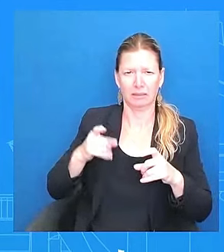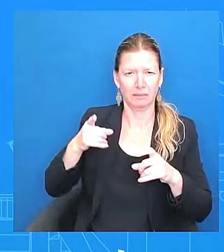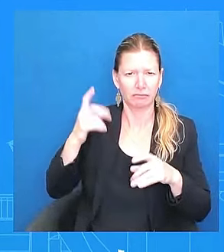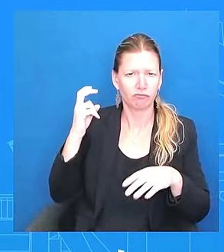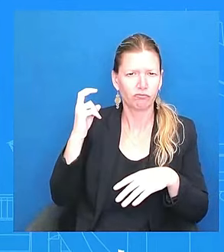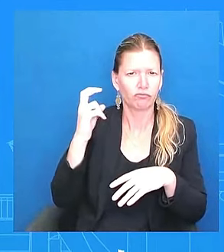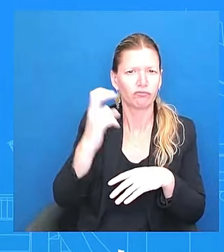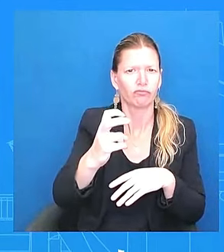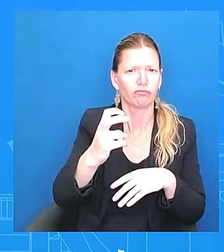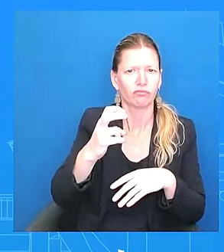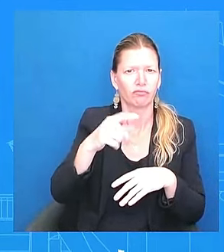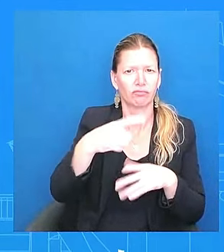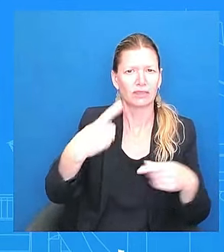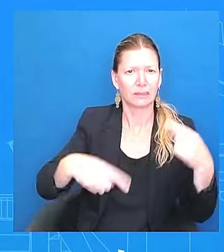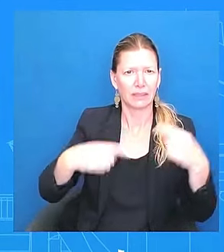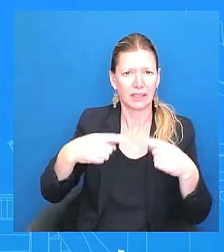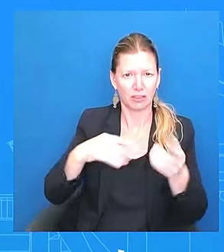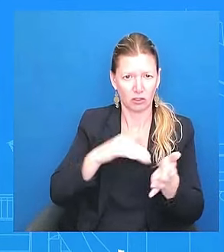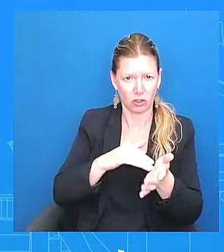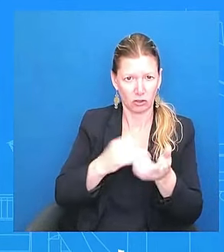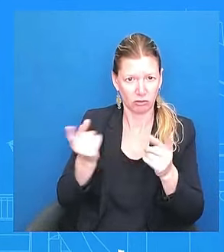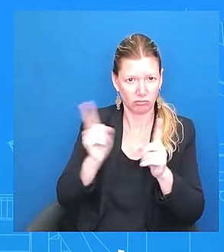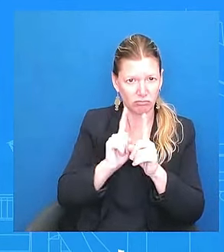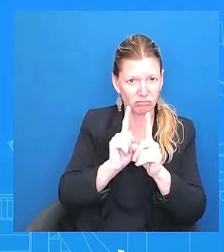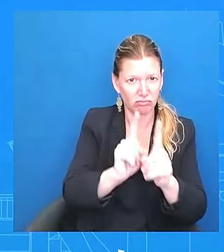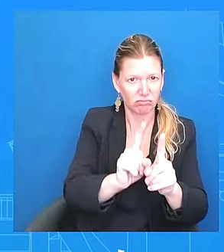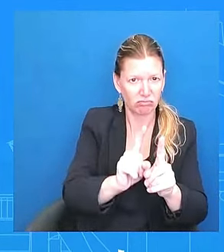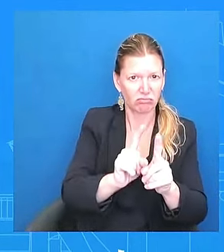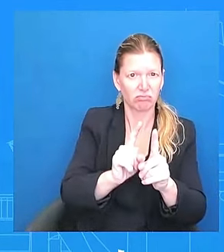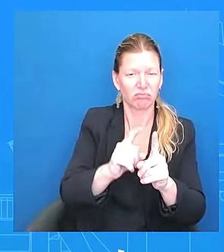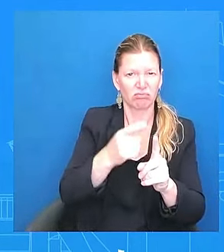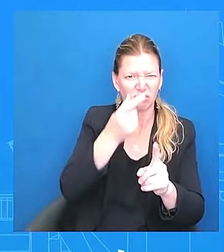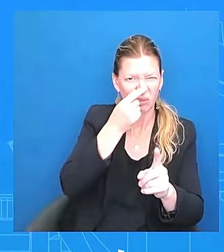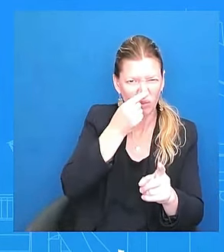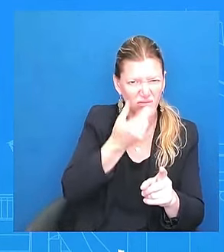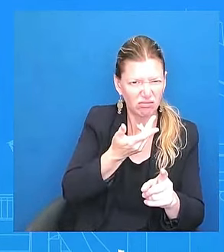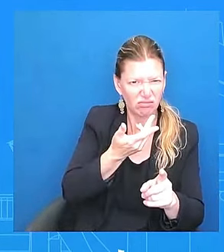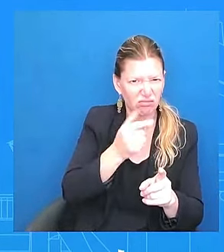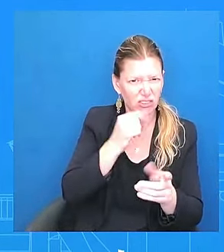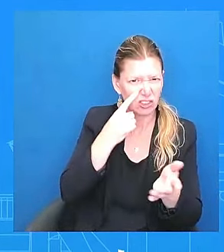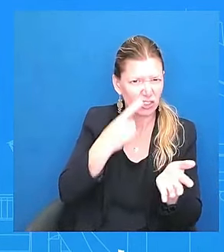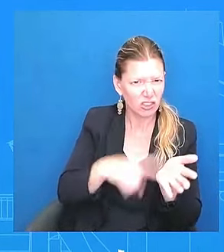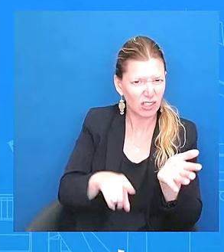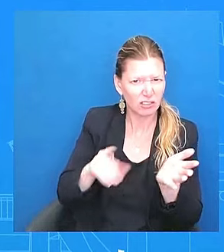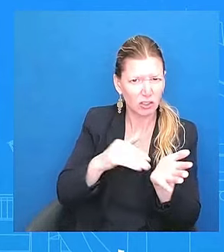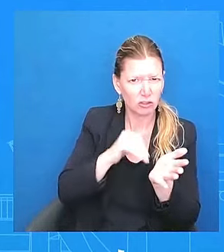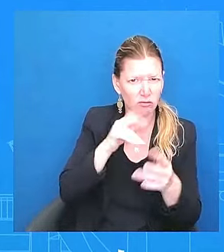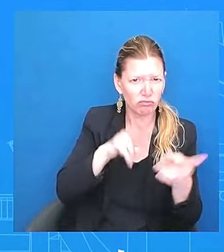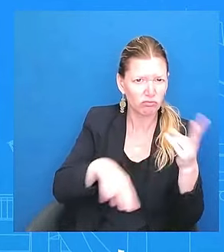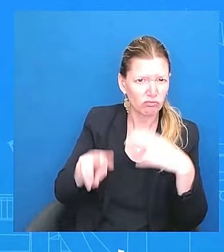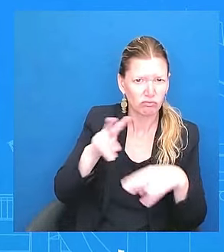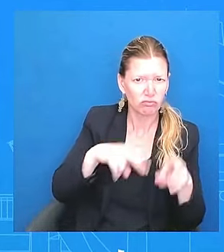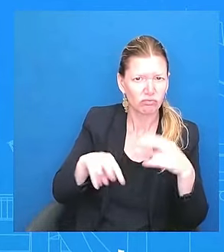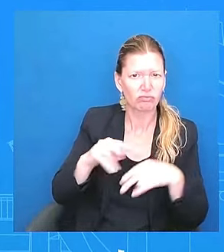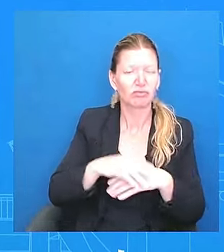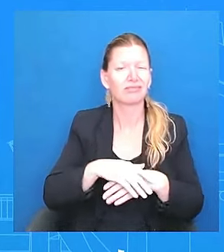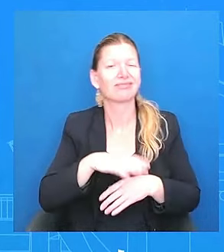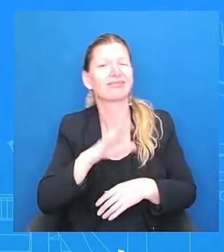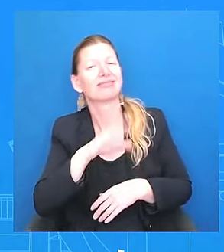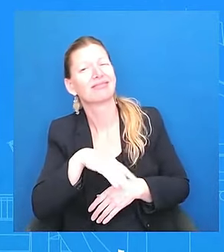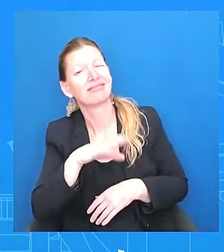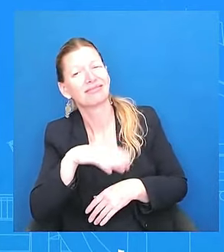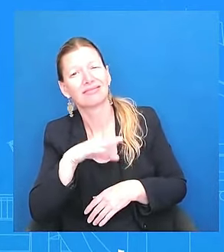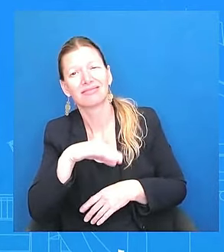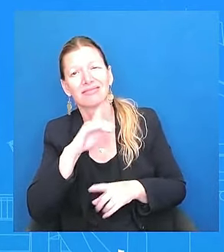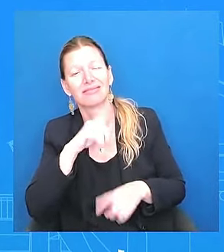he did not get checked out by the doctor. It's a cold, guys. It's a cold. And I know that, uh, it affects everybody differently. We have all had